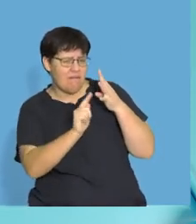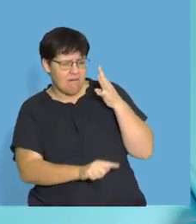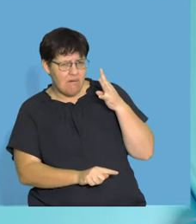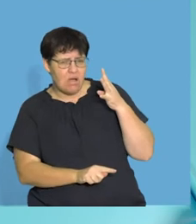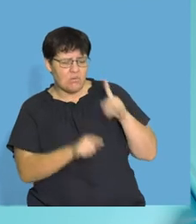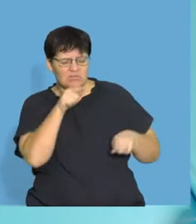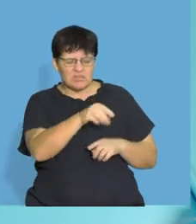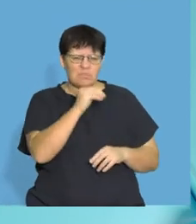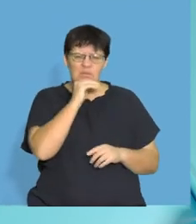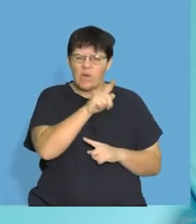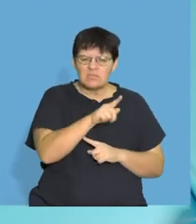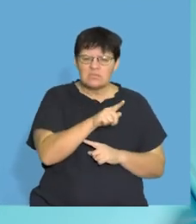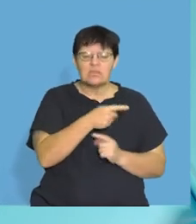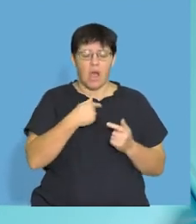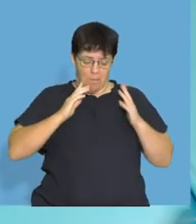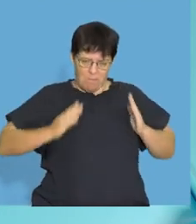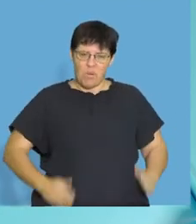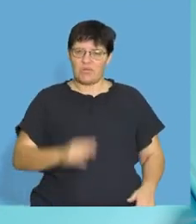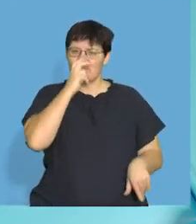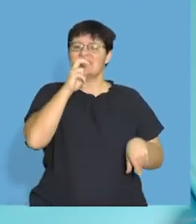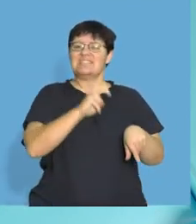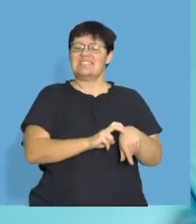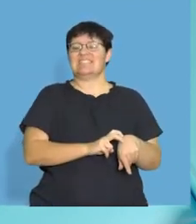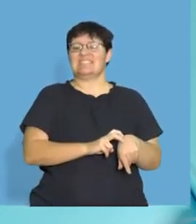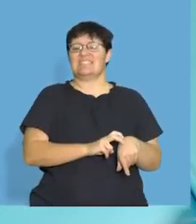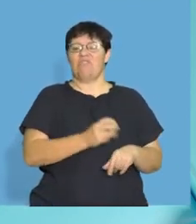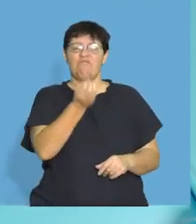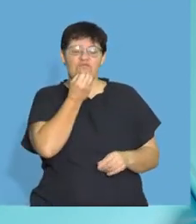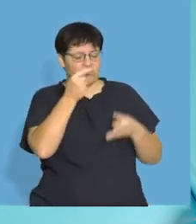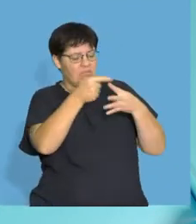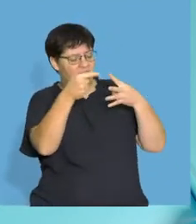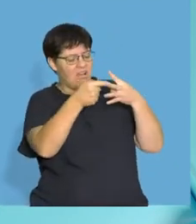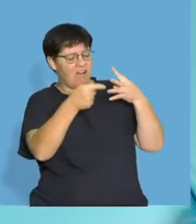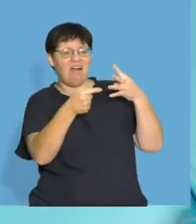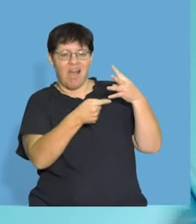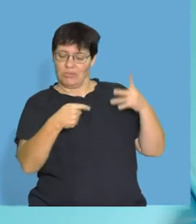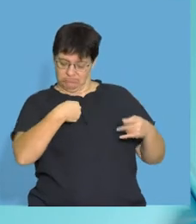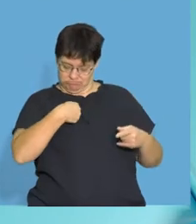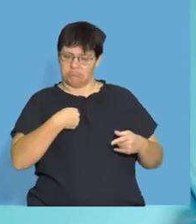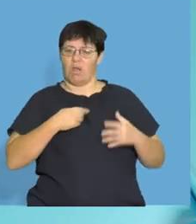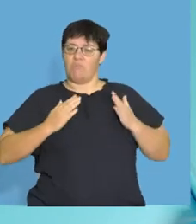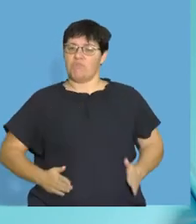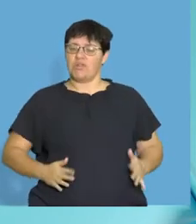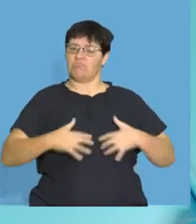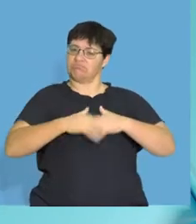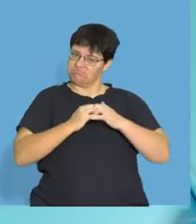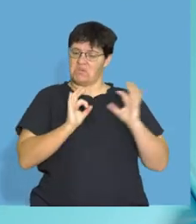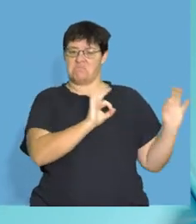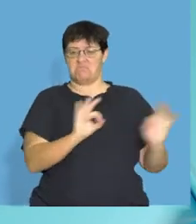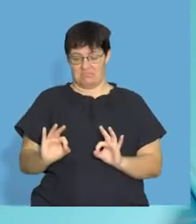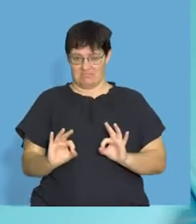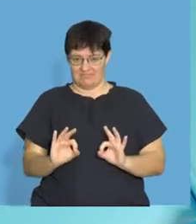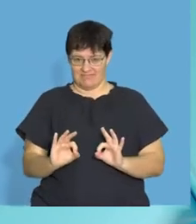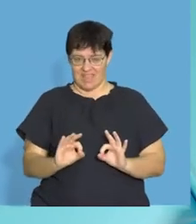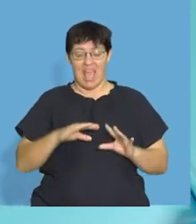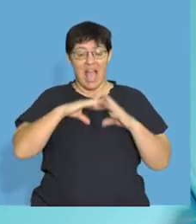the foods that we need to eat to make our bodies work and to build our bodies and to make sure that everything is